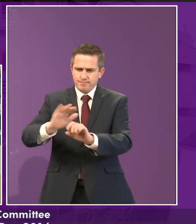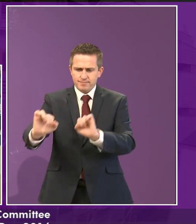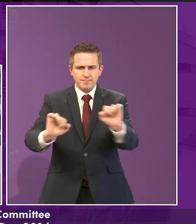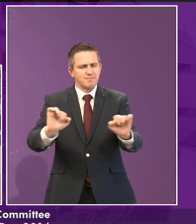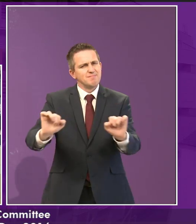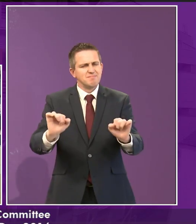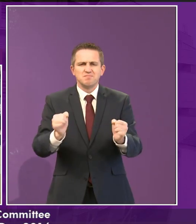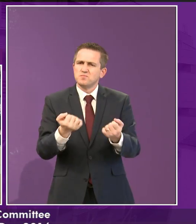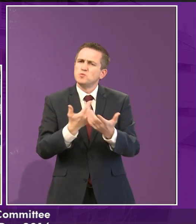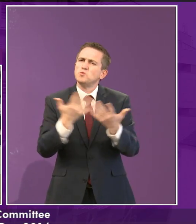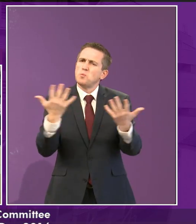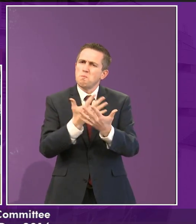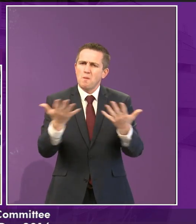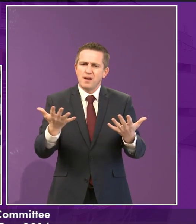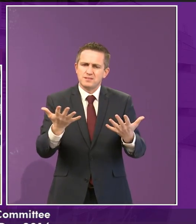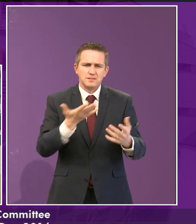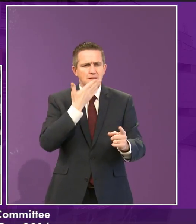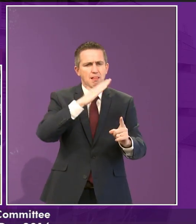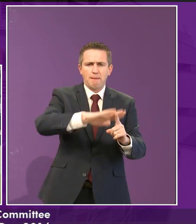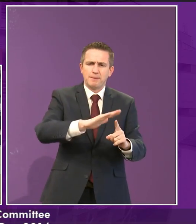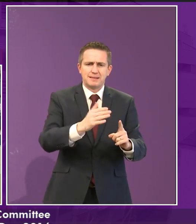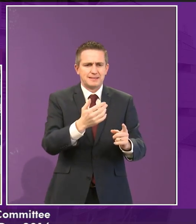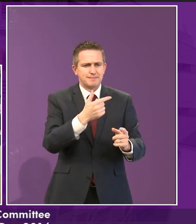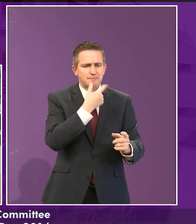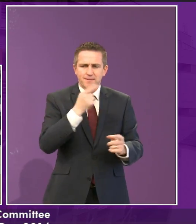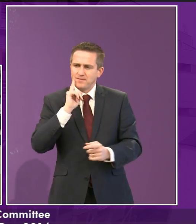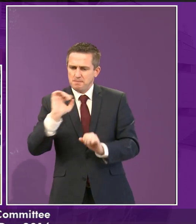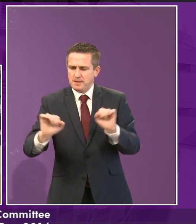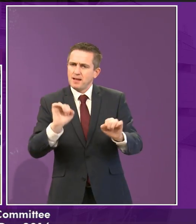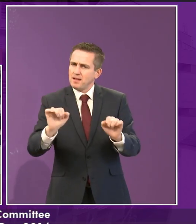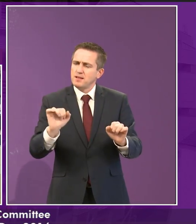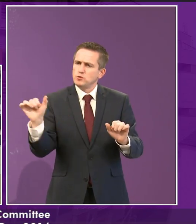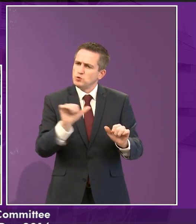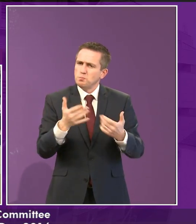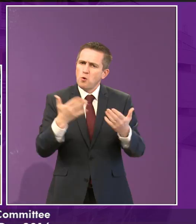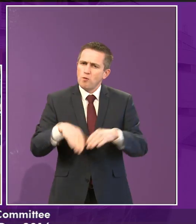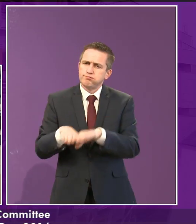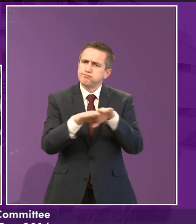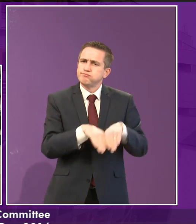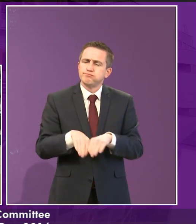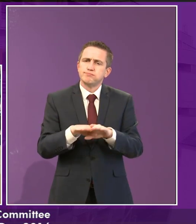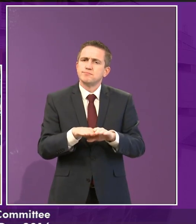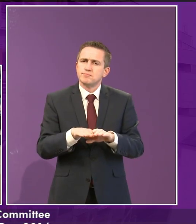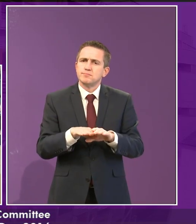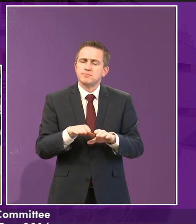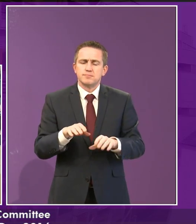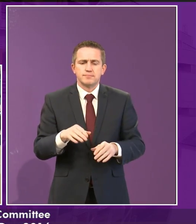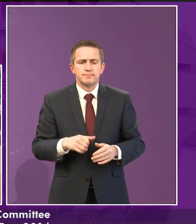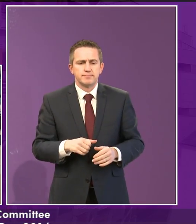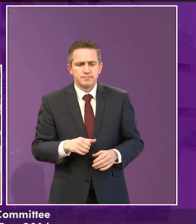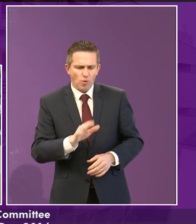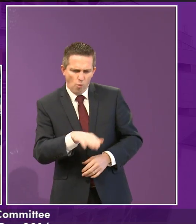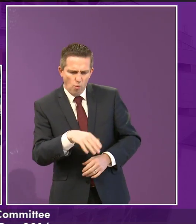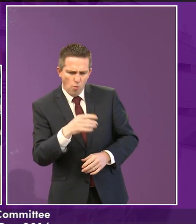goes on a lot, and it, it kind of means a lot to other people, because if other people tell them, like,